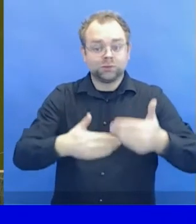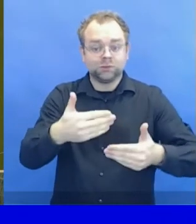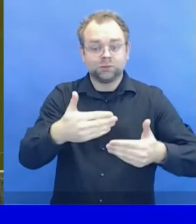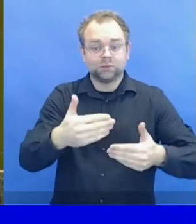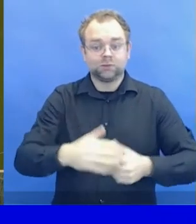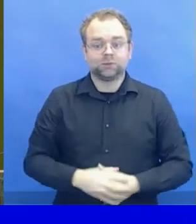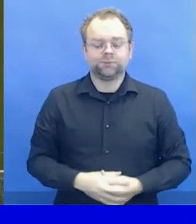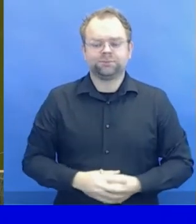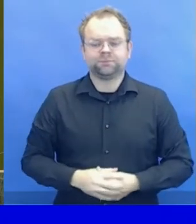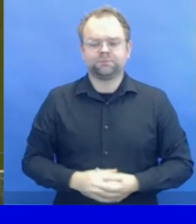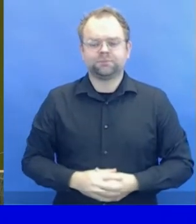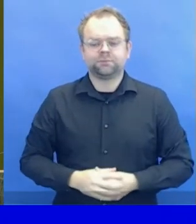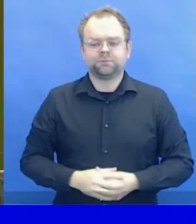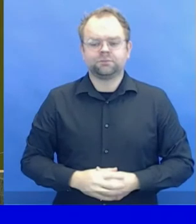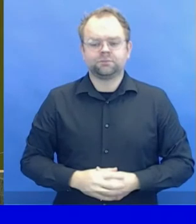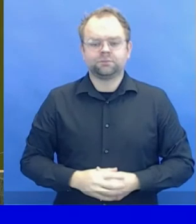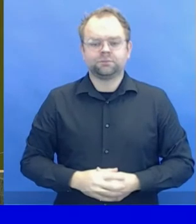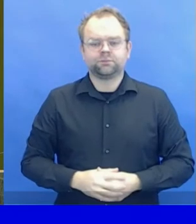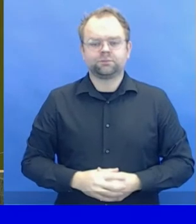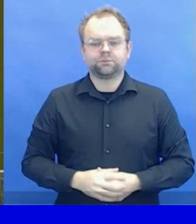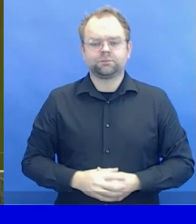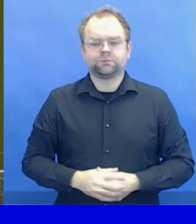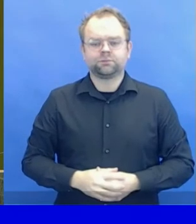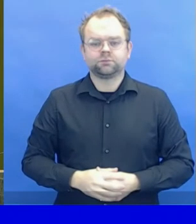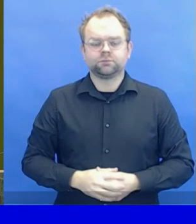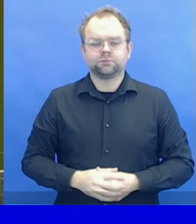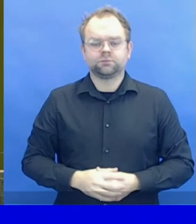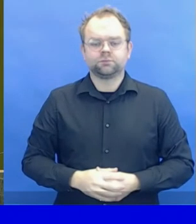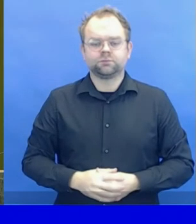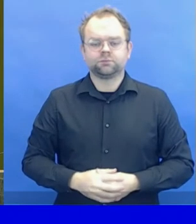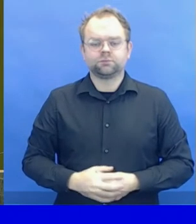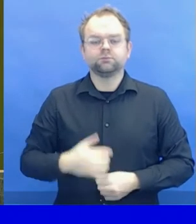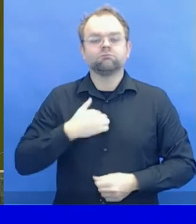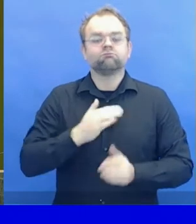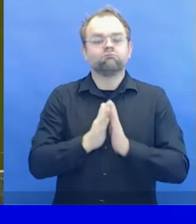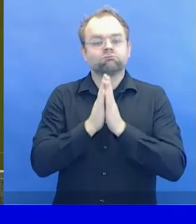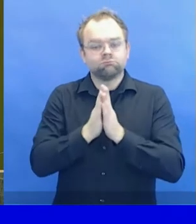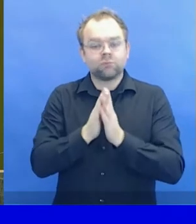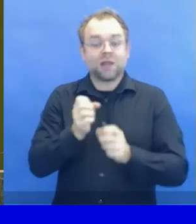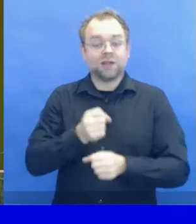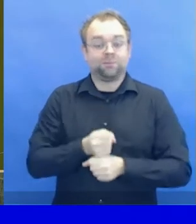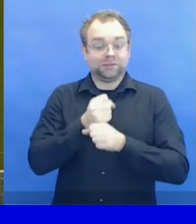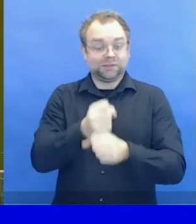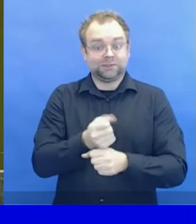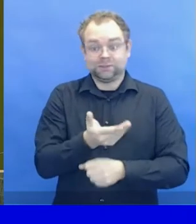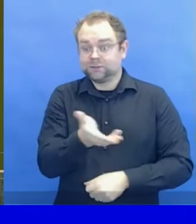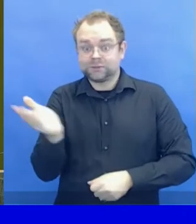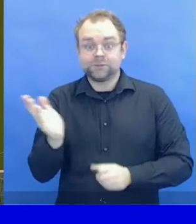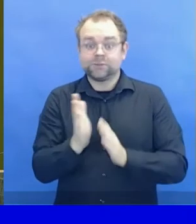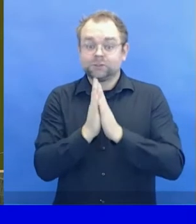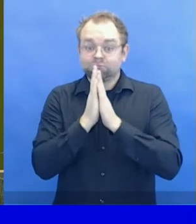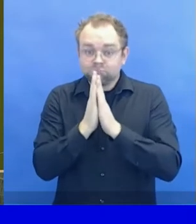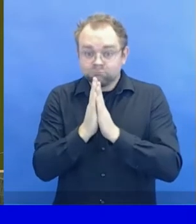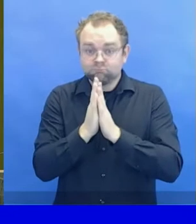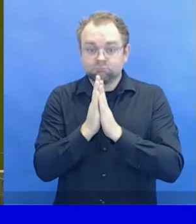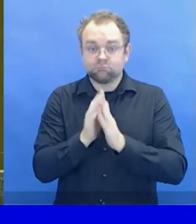that have been provided to them. May I take it that the meeting agrees to this procedure?